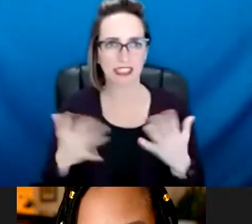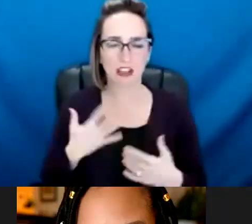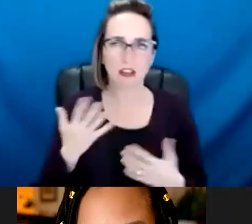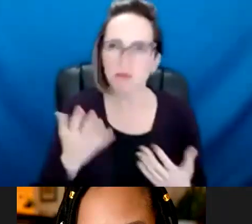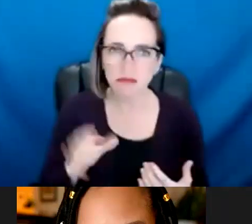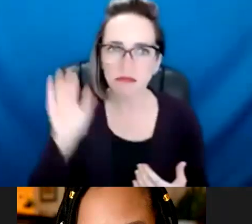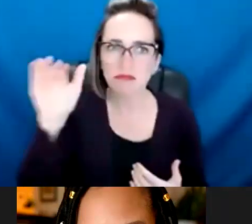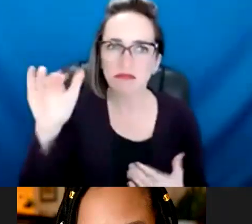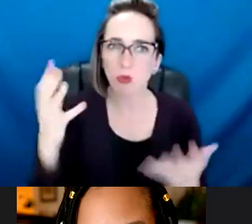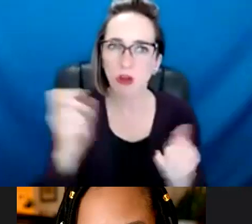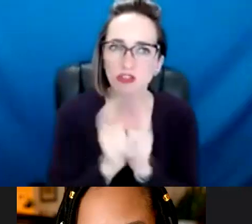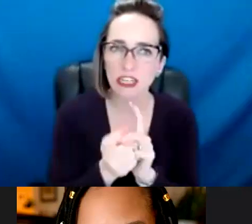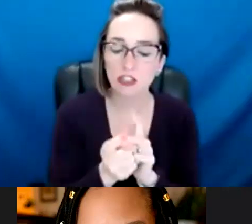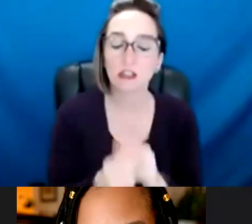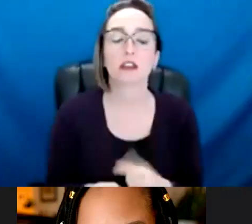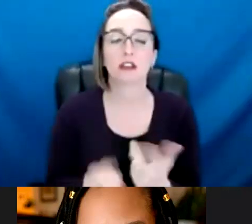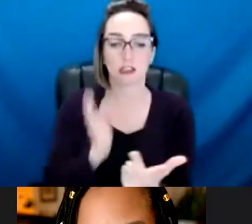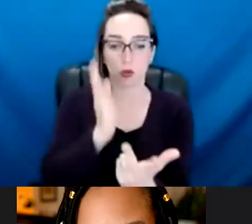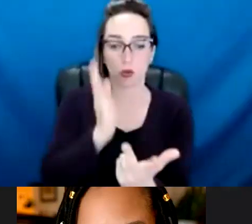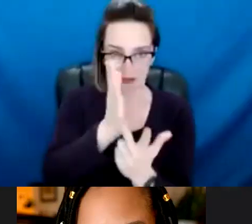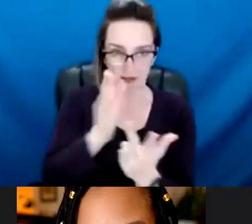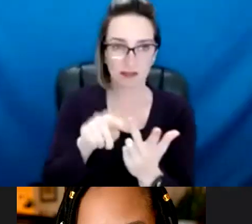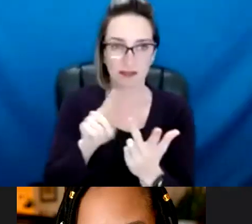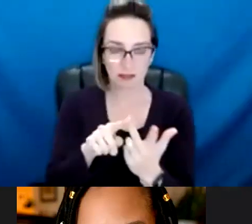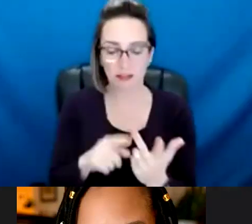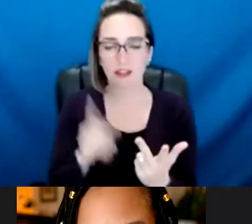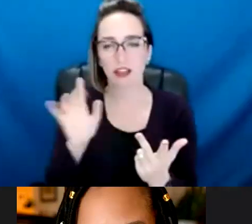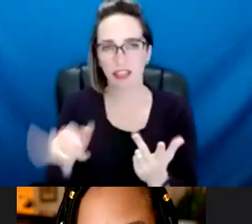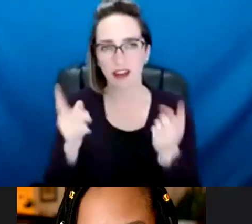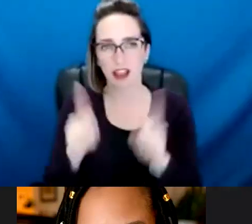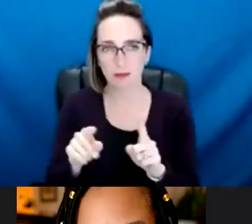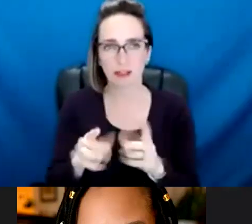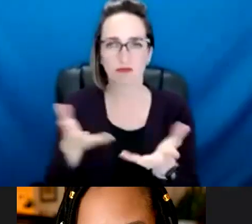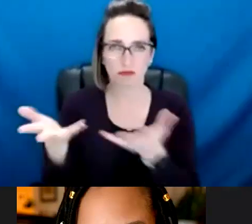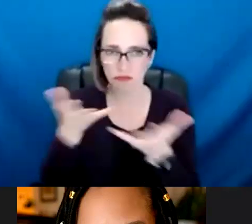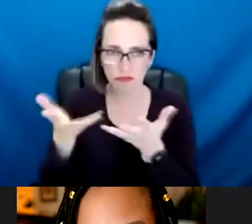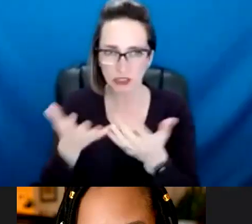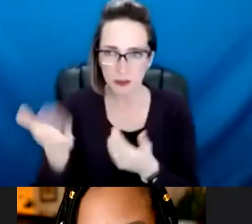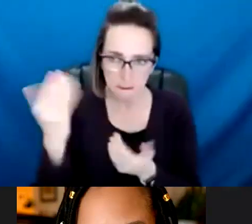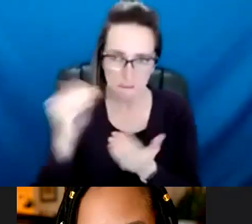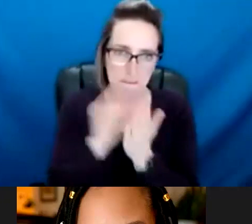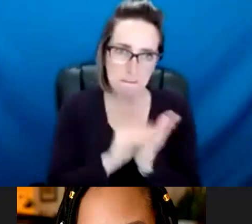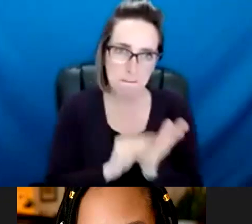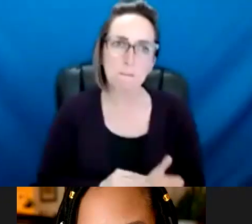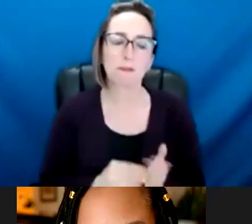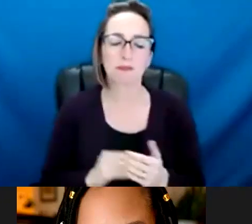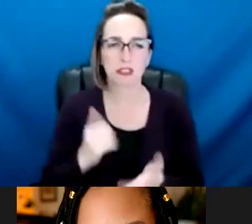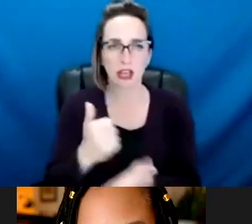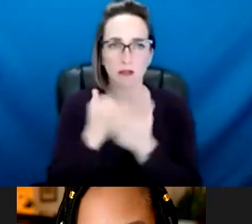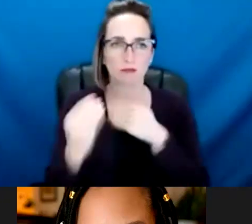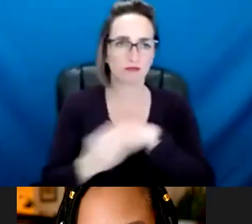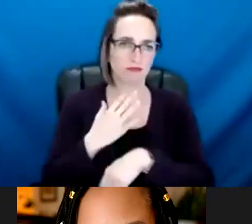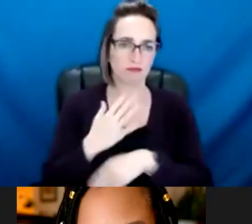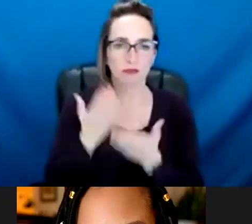were conducted to gather as much of that information as possible so that it could also be taken into consideration as we come up with recommendations for this